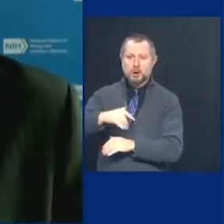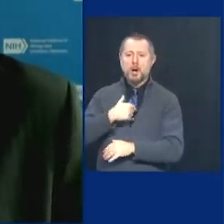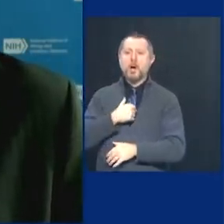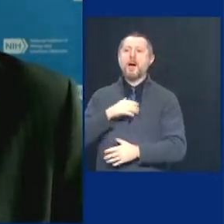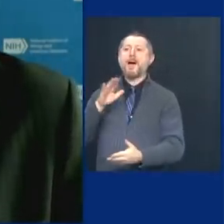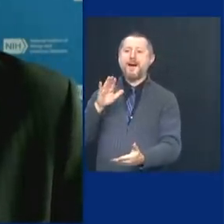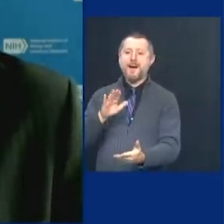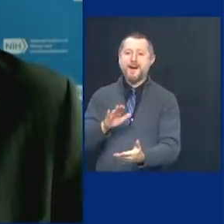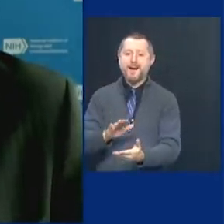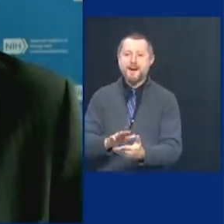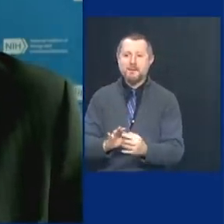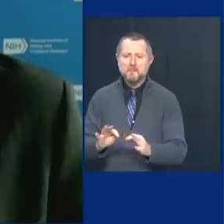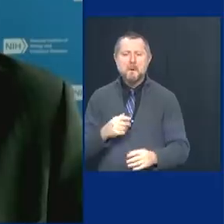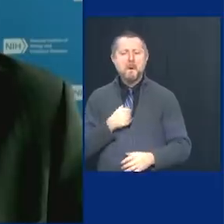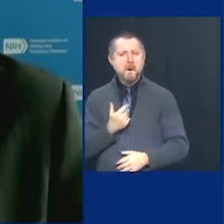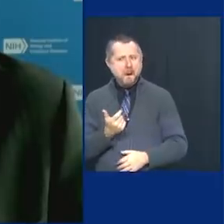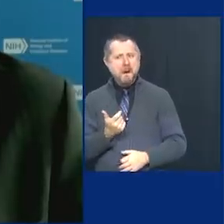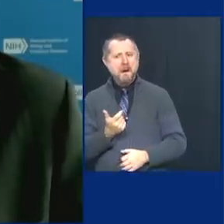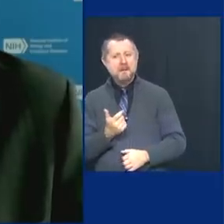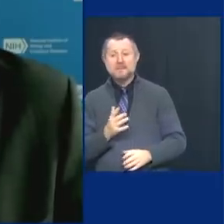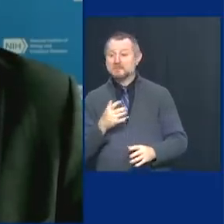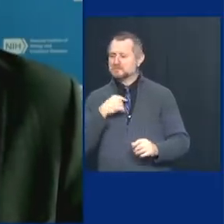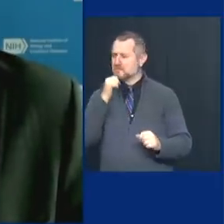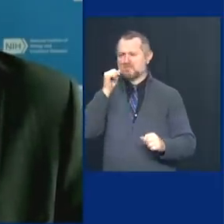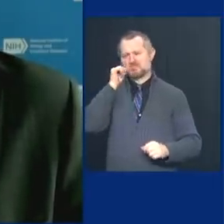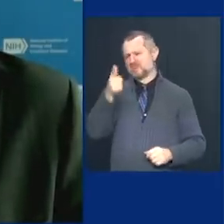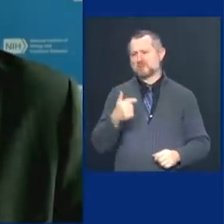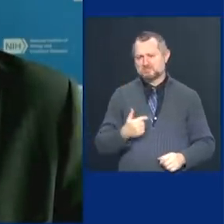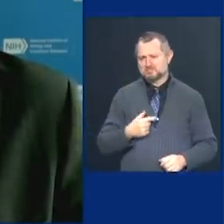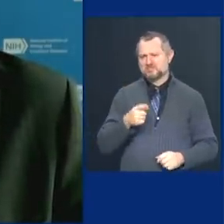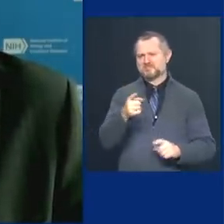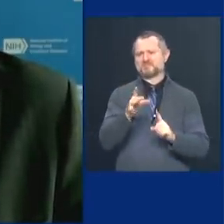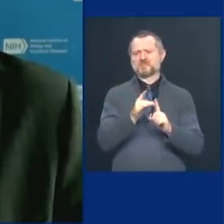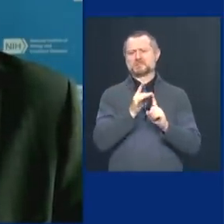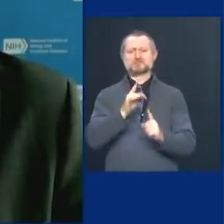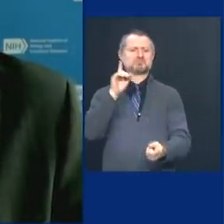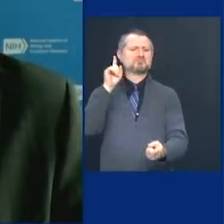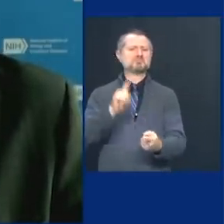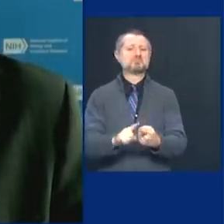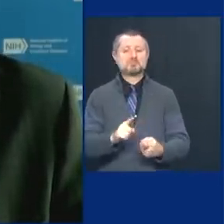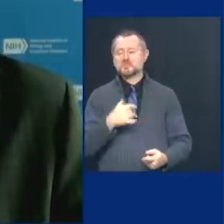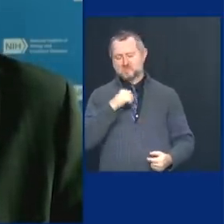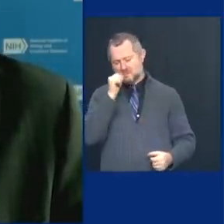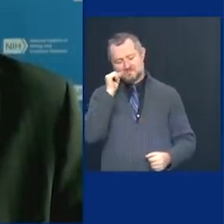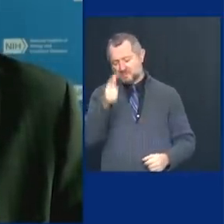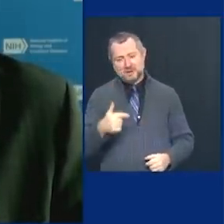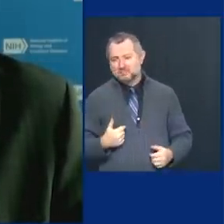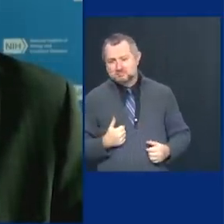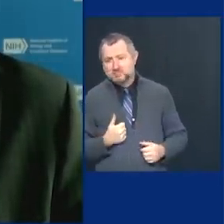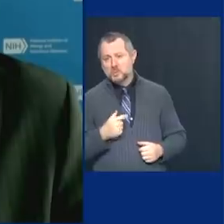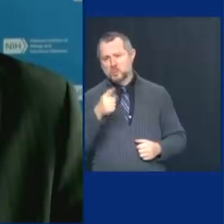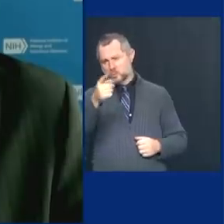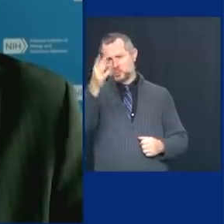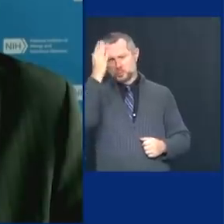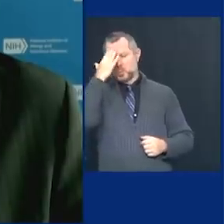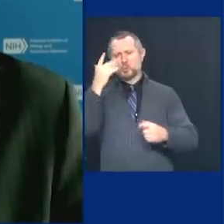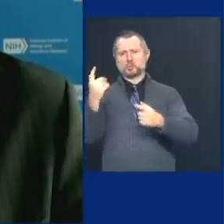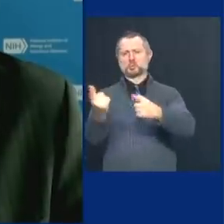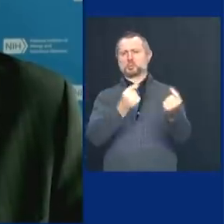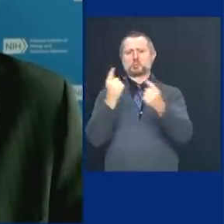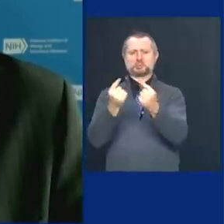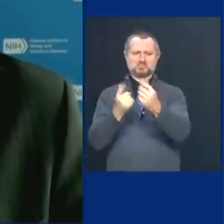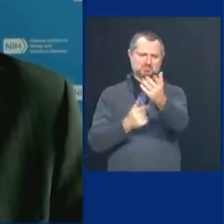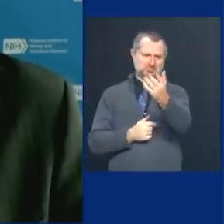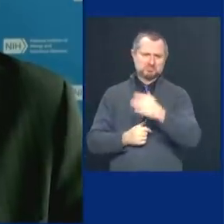bit. So I'm not surprised that your infection rate is really low because I think you were doing the right things after you had a really